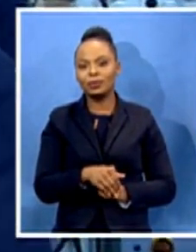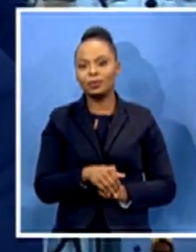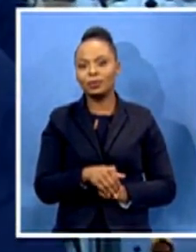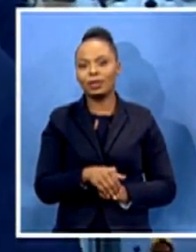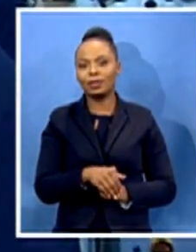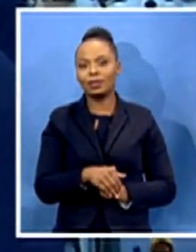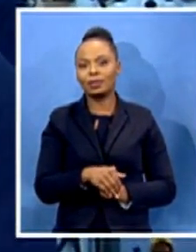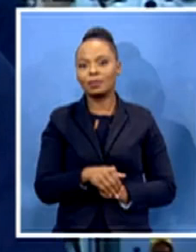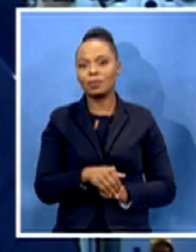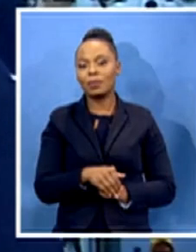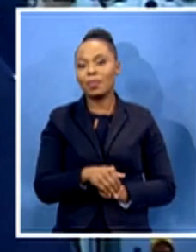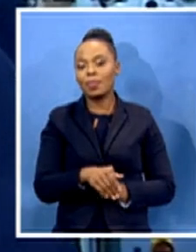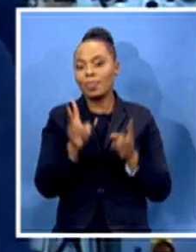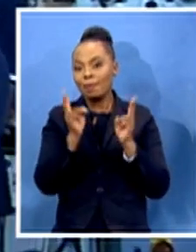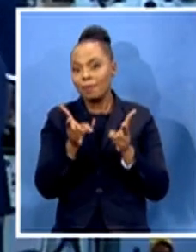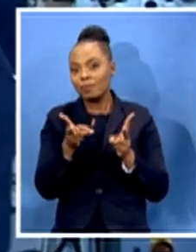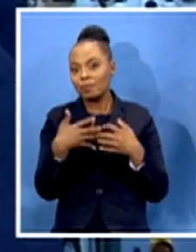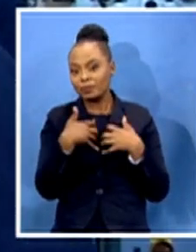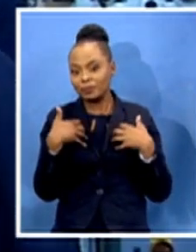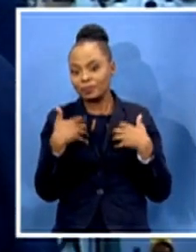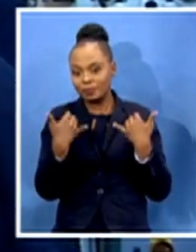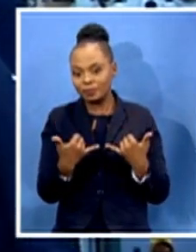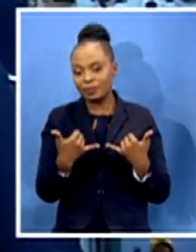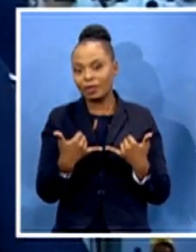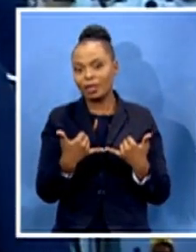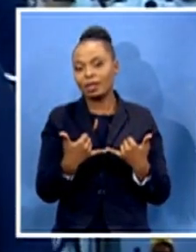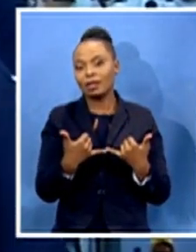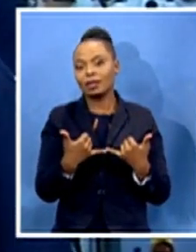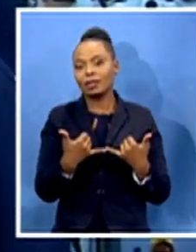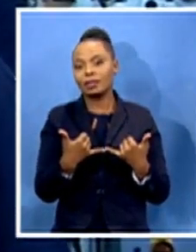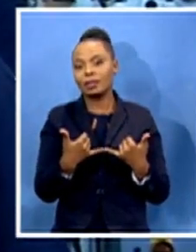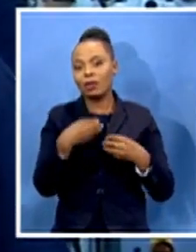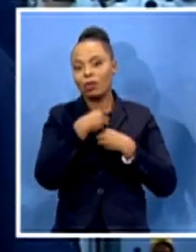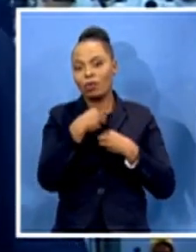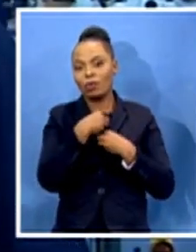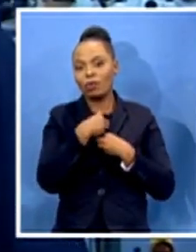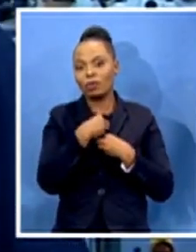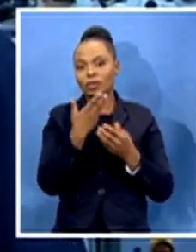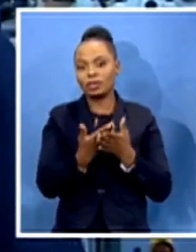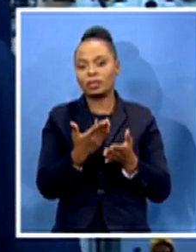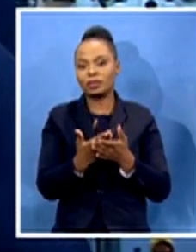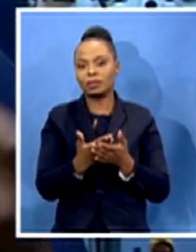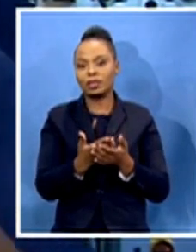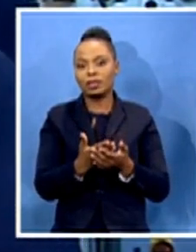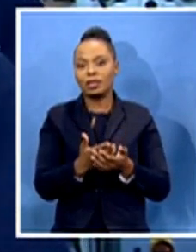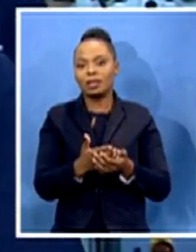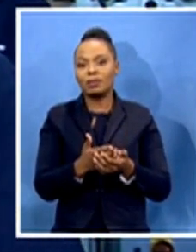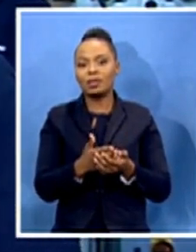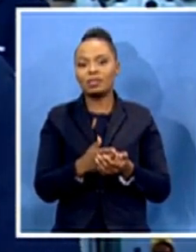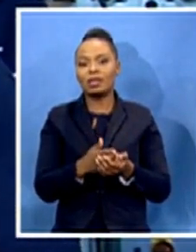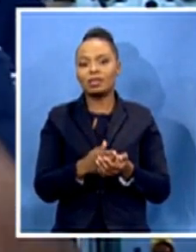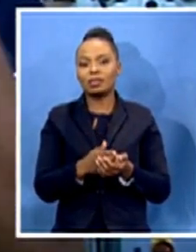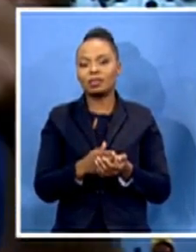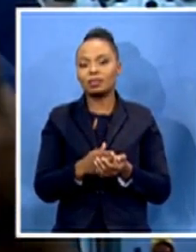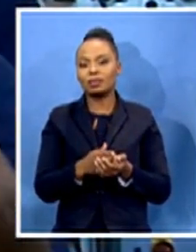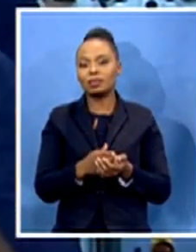that you can't tie your own shoe, you can't pick up something that you want to pick up. It affects me literally when I write sometimes